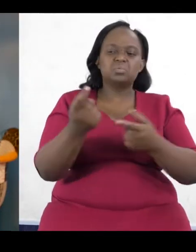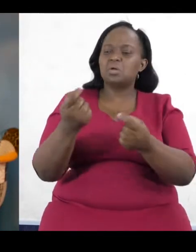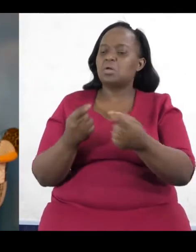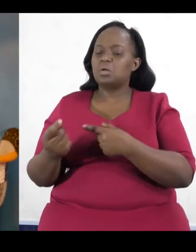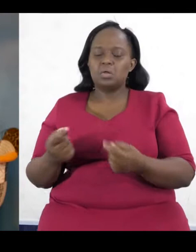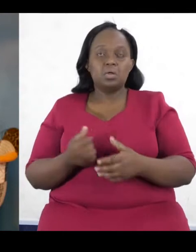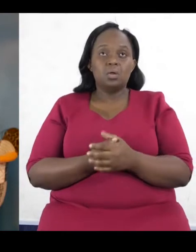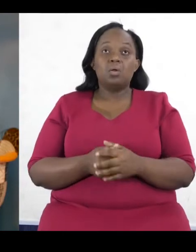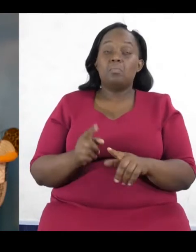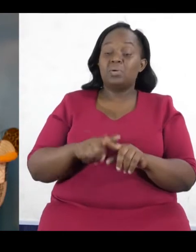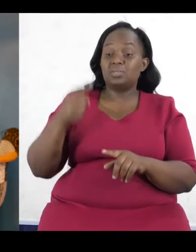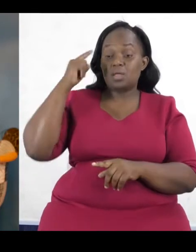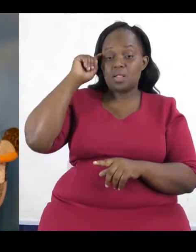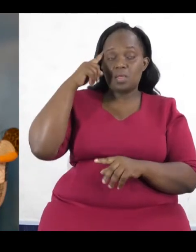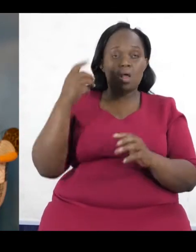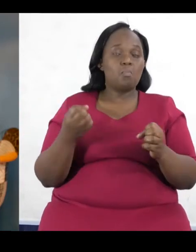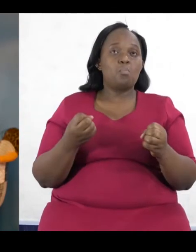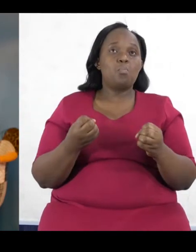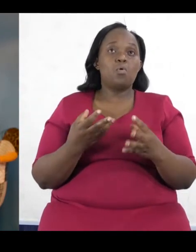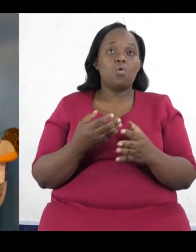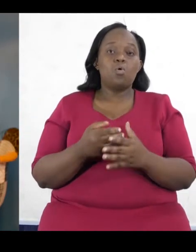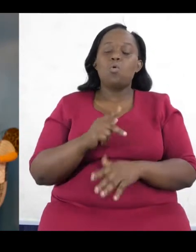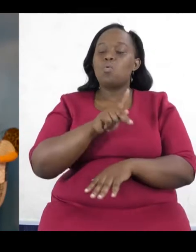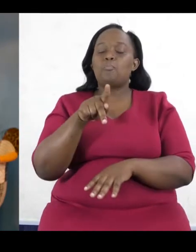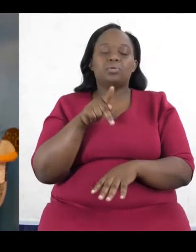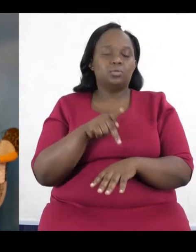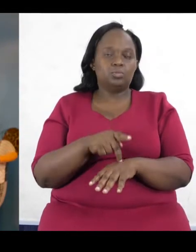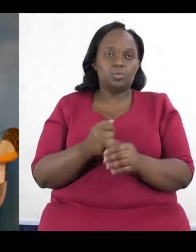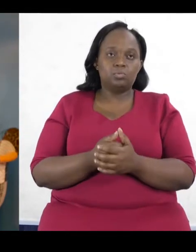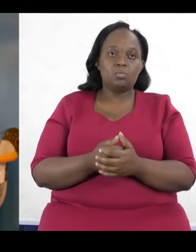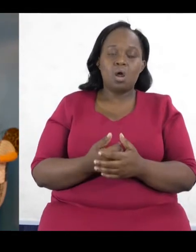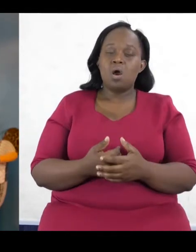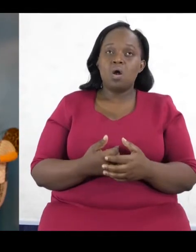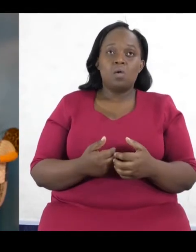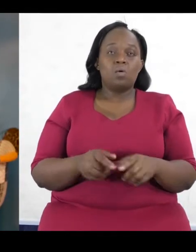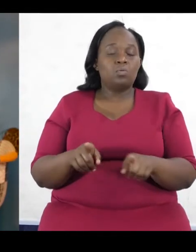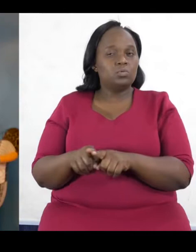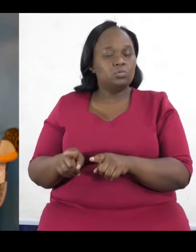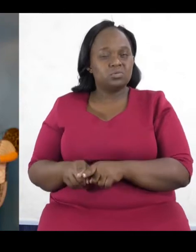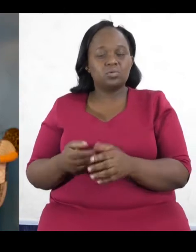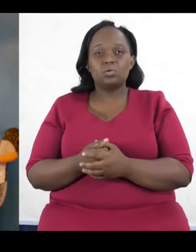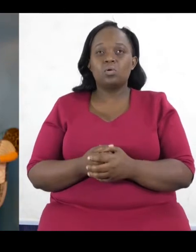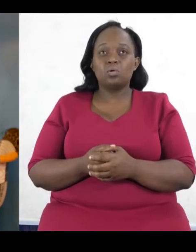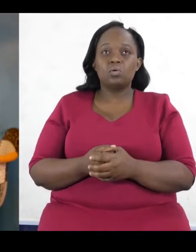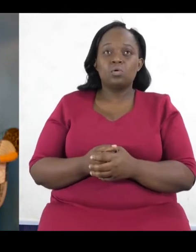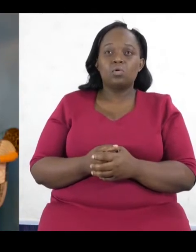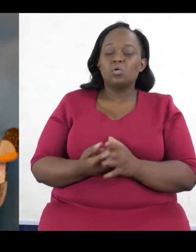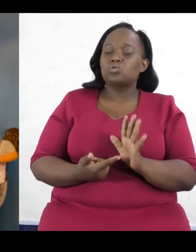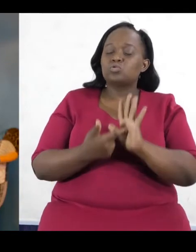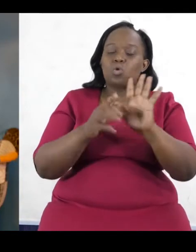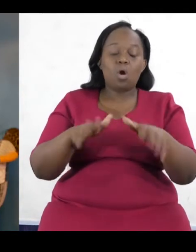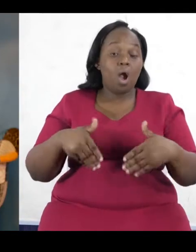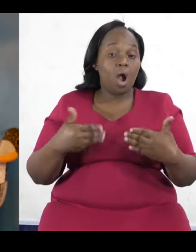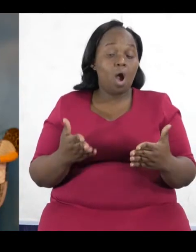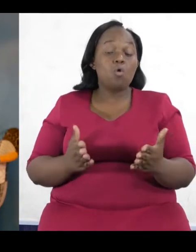everywhere, but I think it's mainly a principle, okay? And then the way that it's best manifested